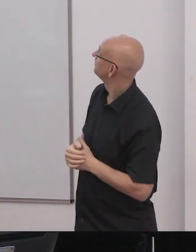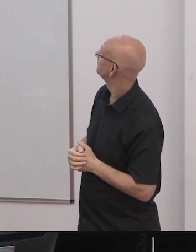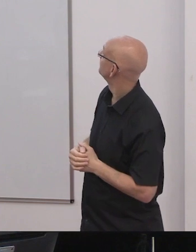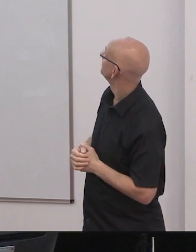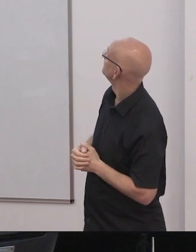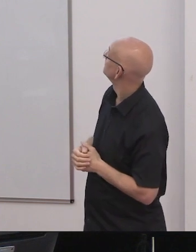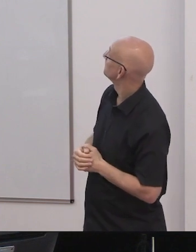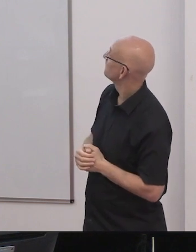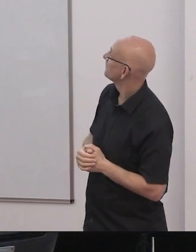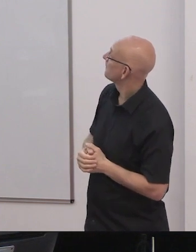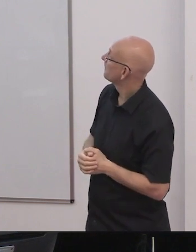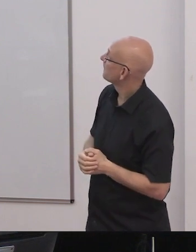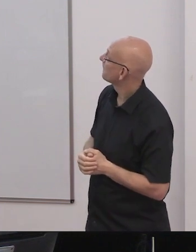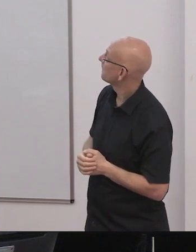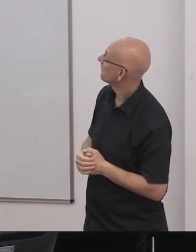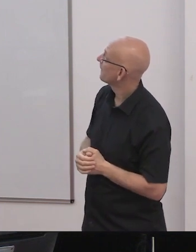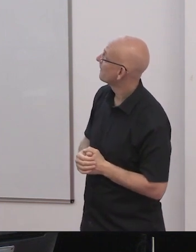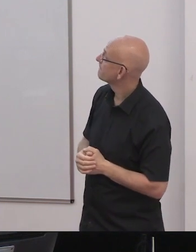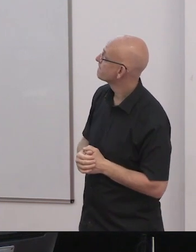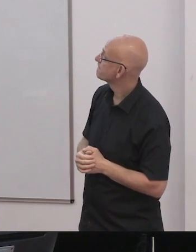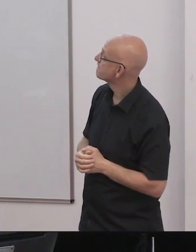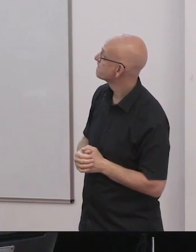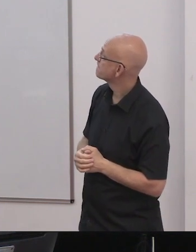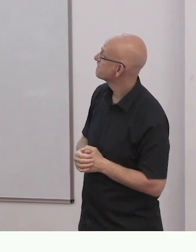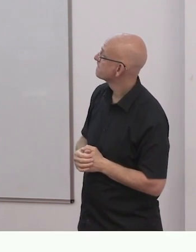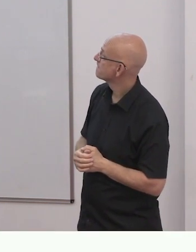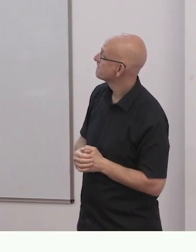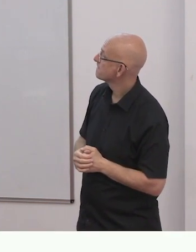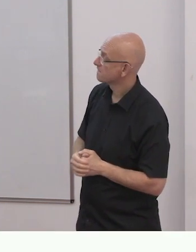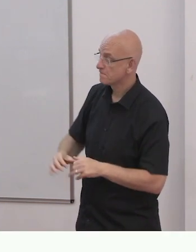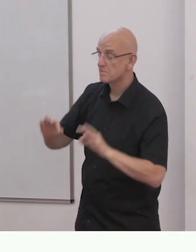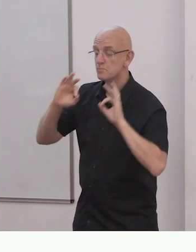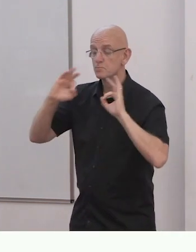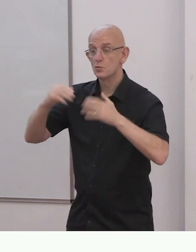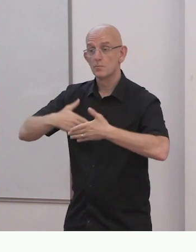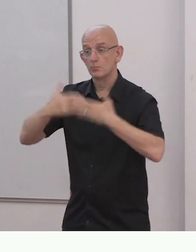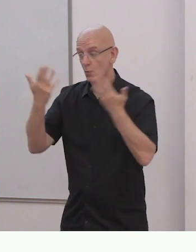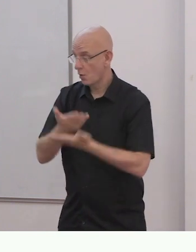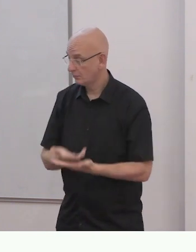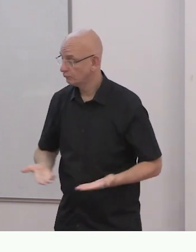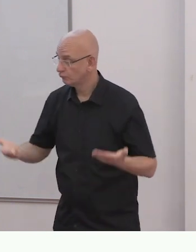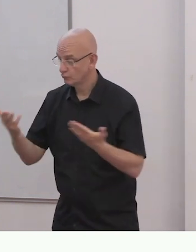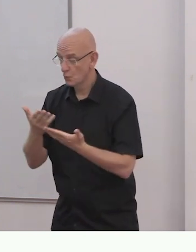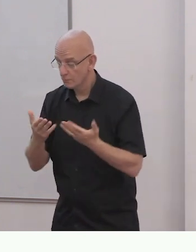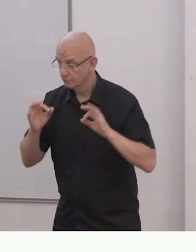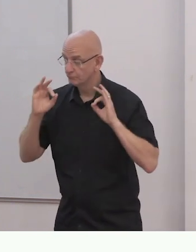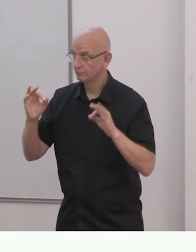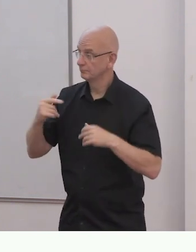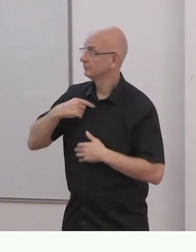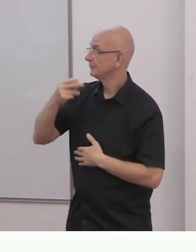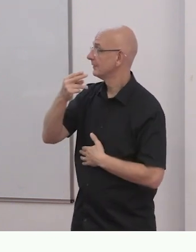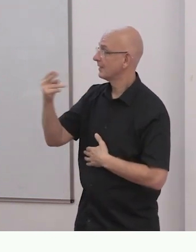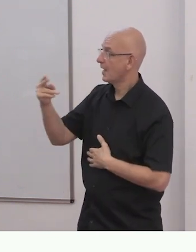Good morning, everyone. My name is Frederica Satimi and I work as Inclusive Education Program Manager